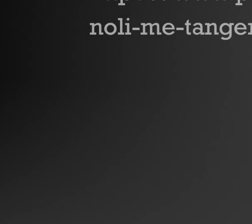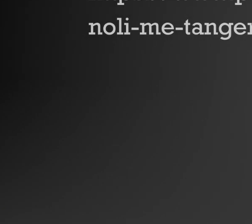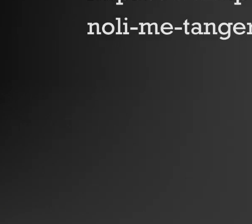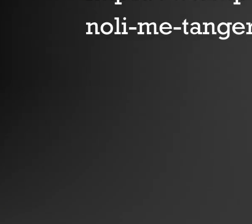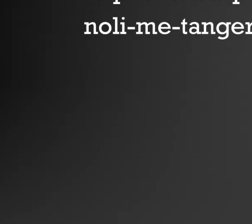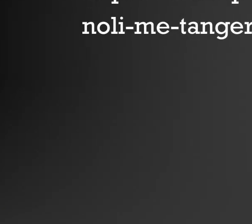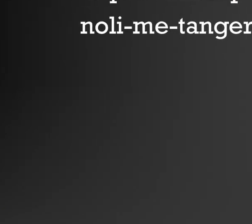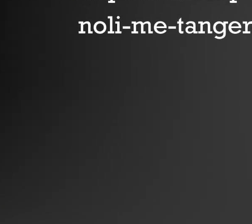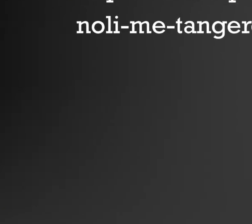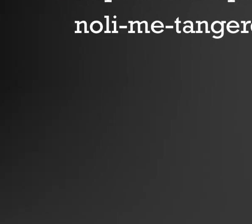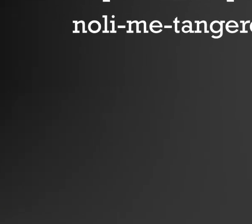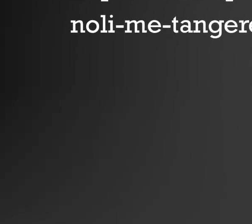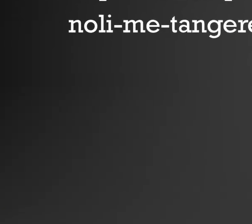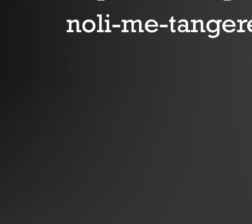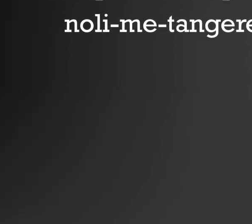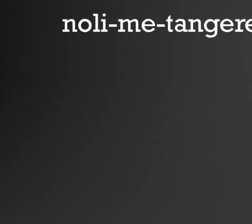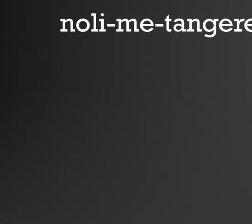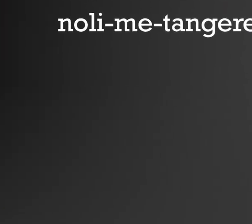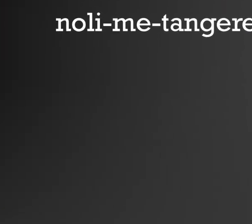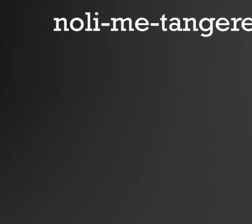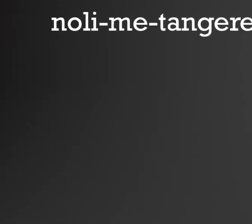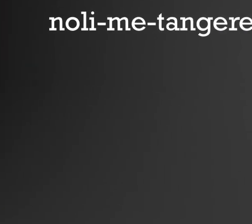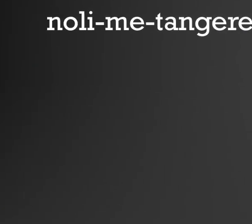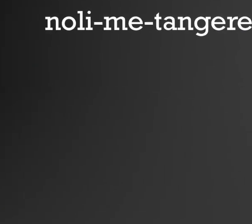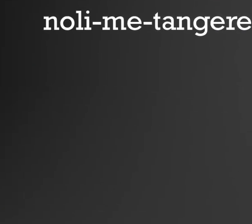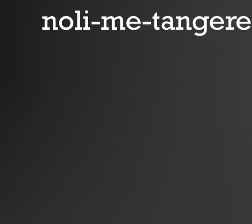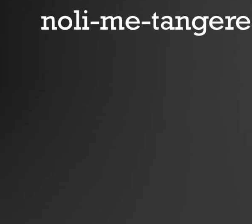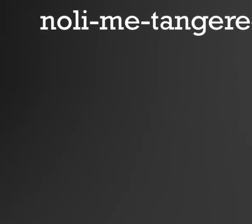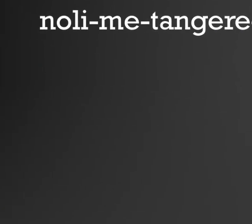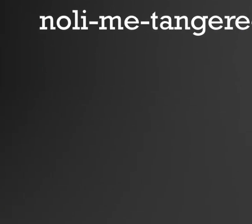She's going through the children. going through You